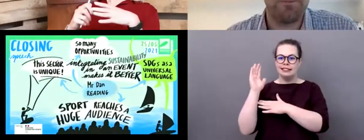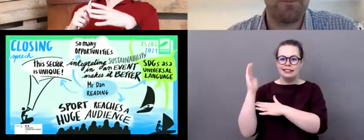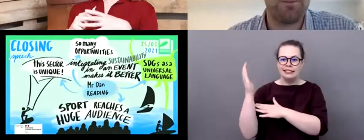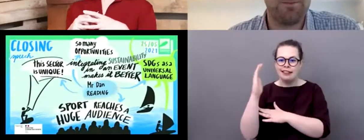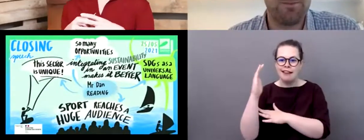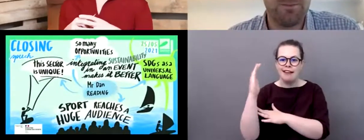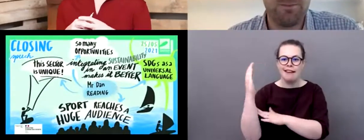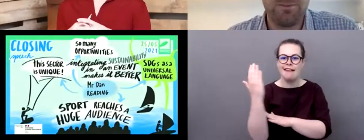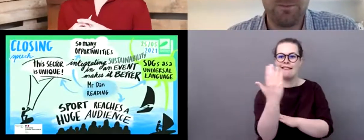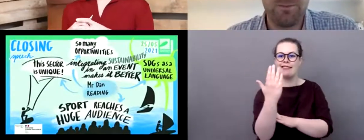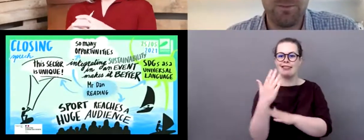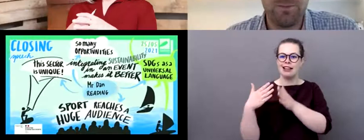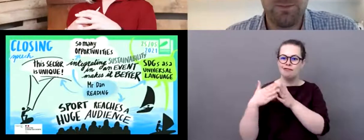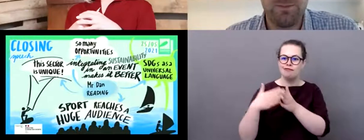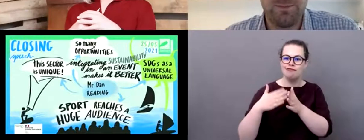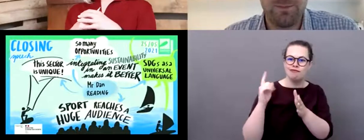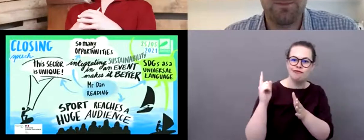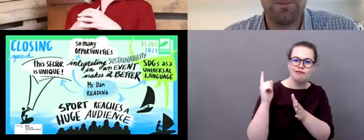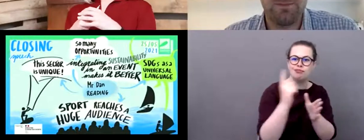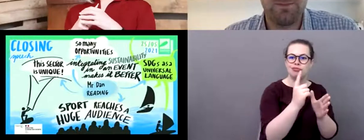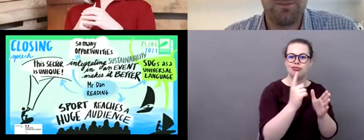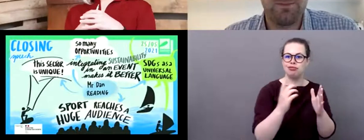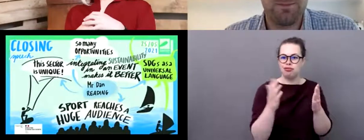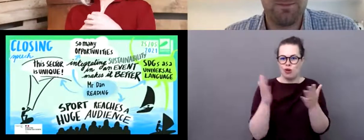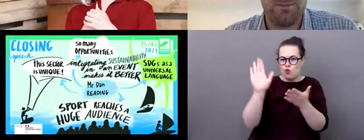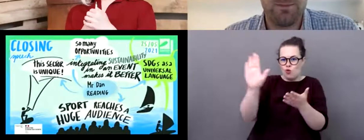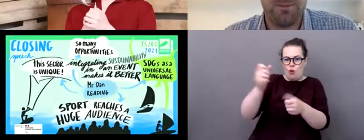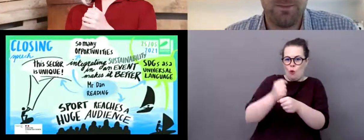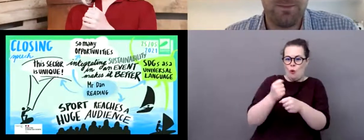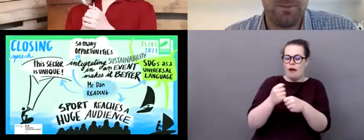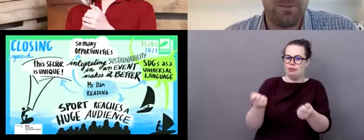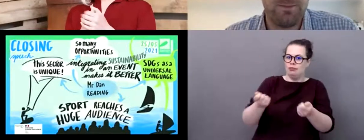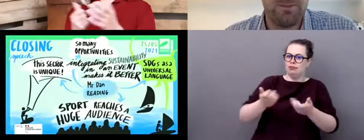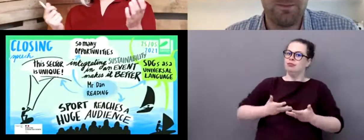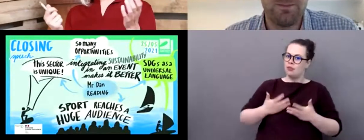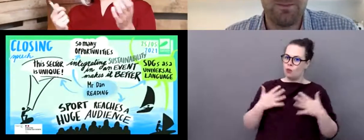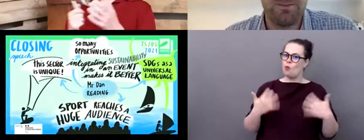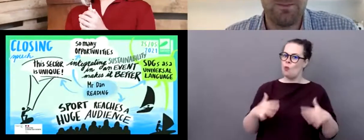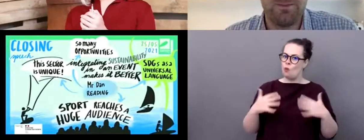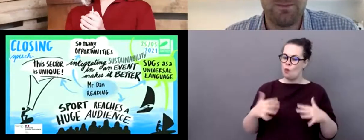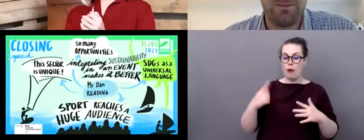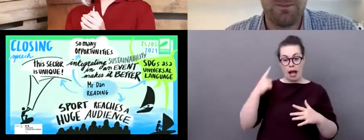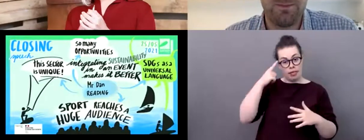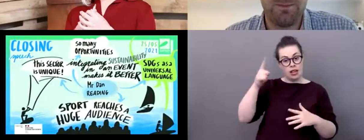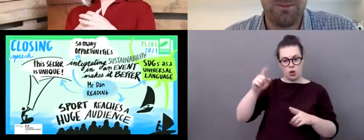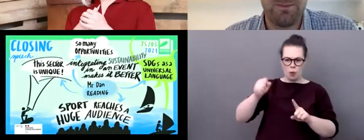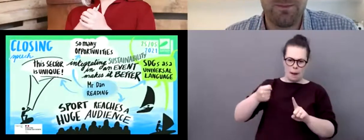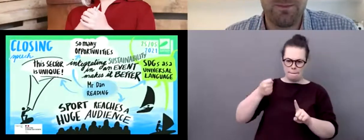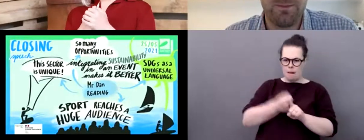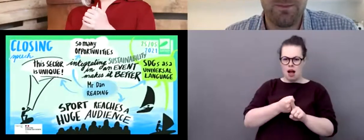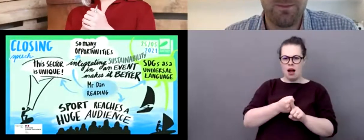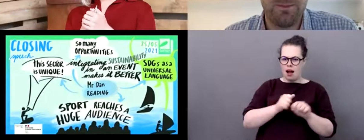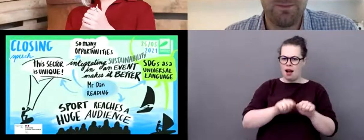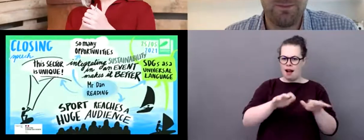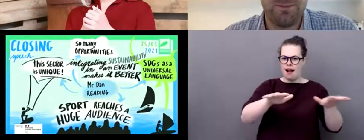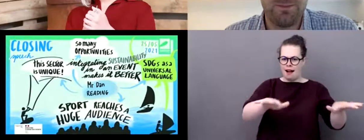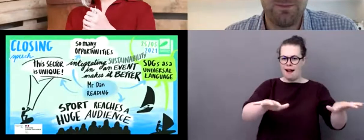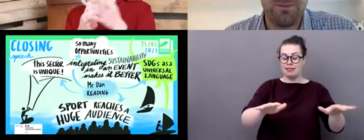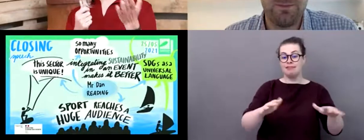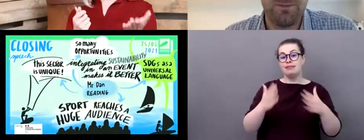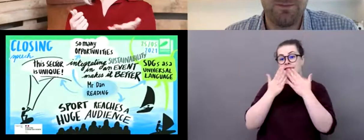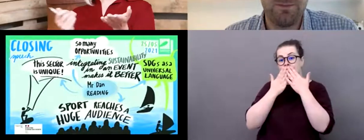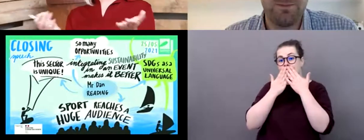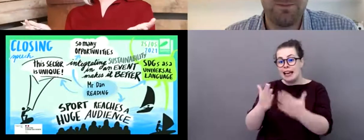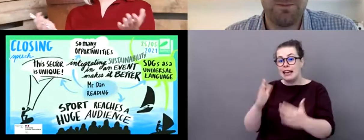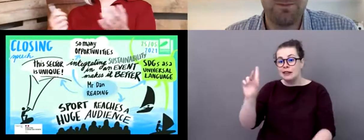doing, the word sailing is doing. It's very impactful. And, uh, I just wanted to, to thank you, Dan. Thank you